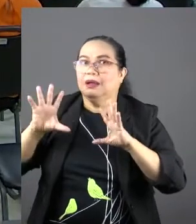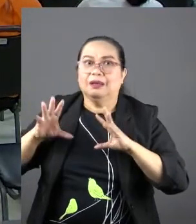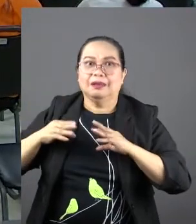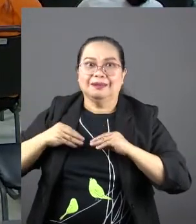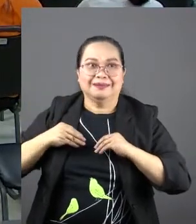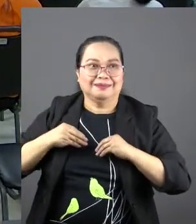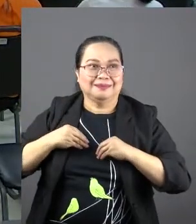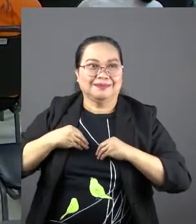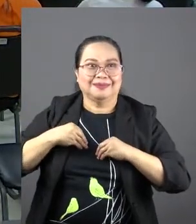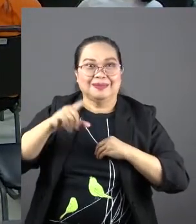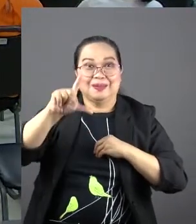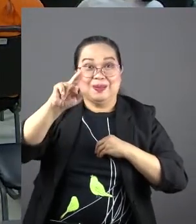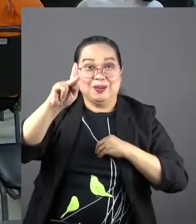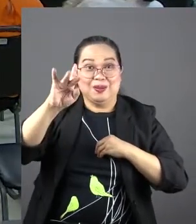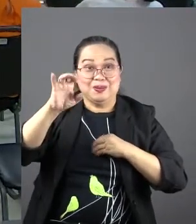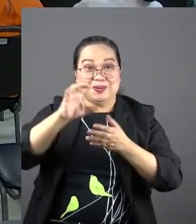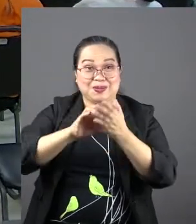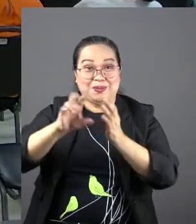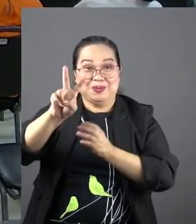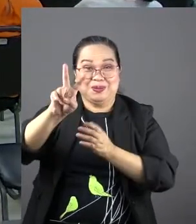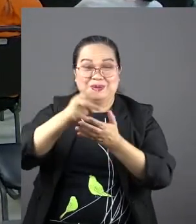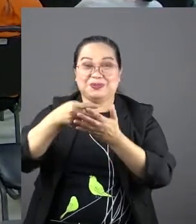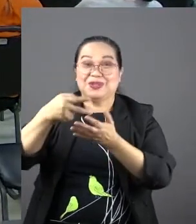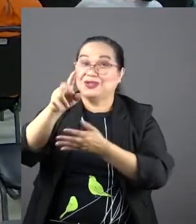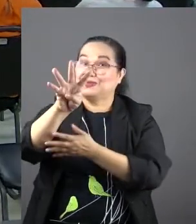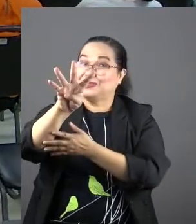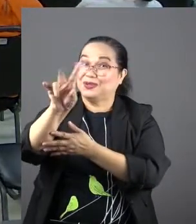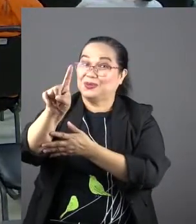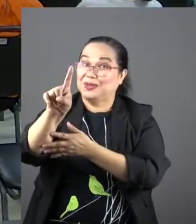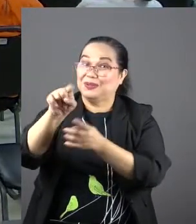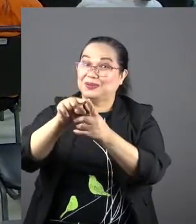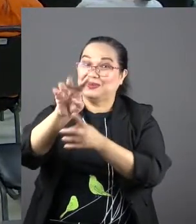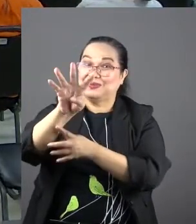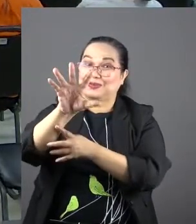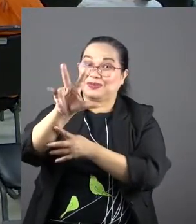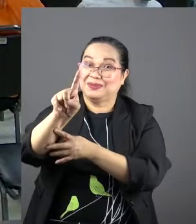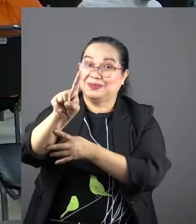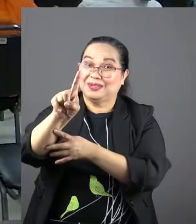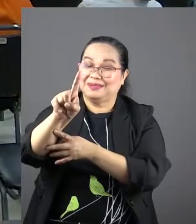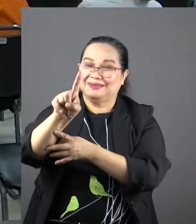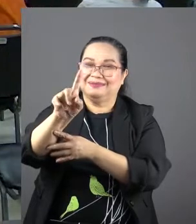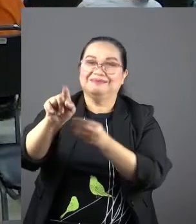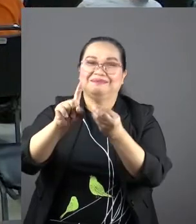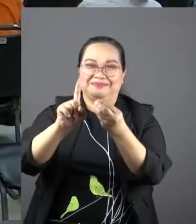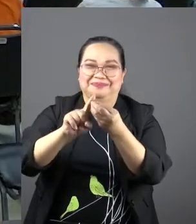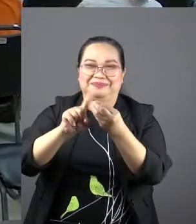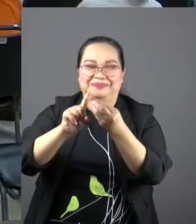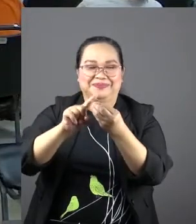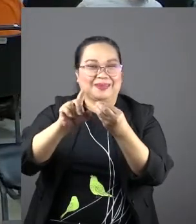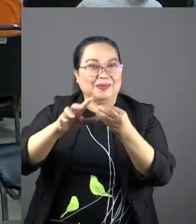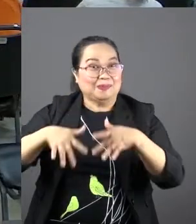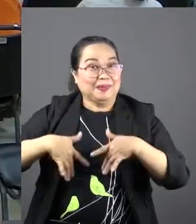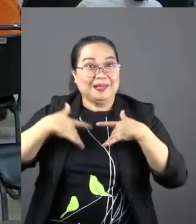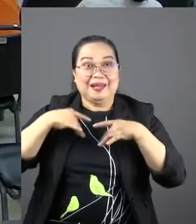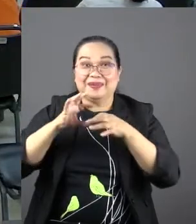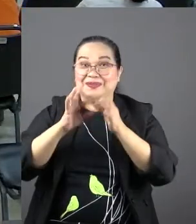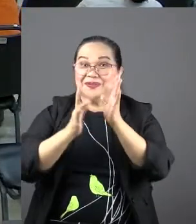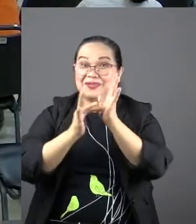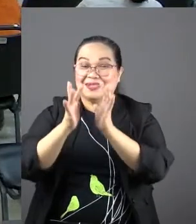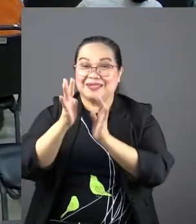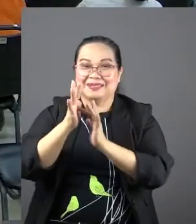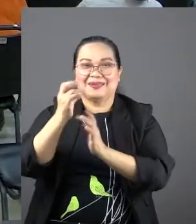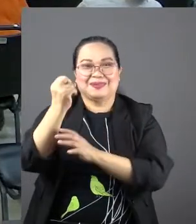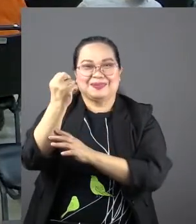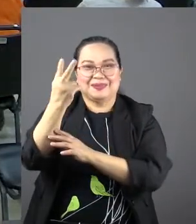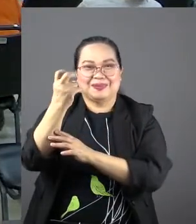Bibles now to Luke chapter 2 verses 41 to 51? As we talk about, again, in the early life of Jesus, the